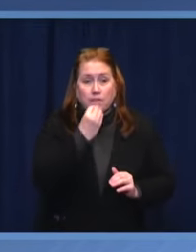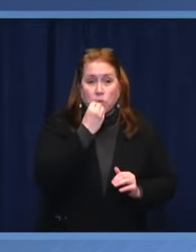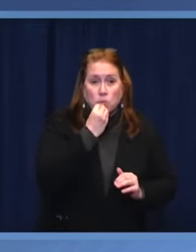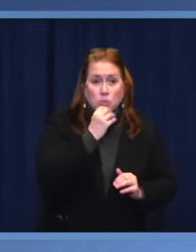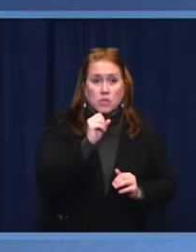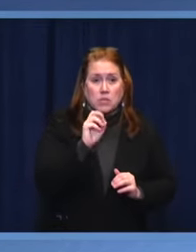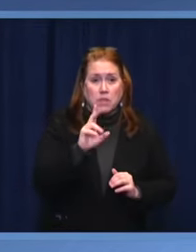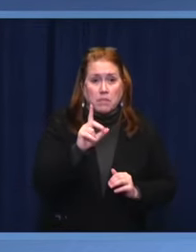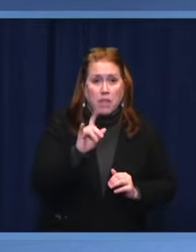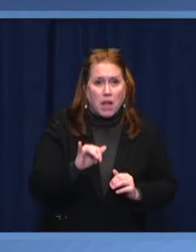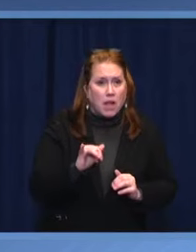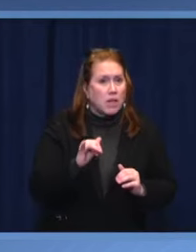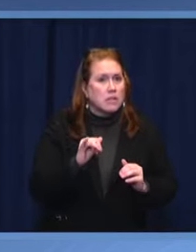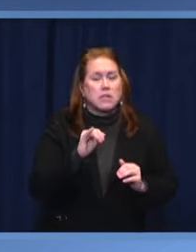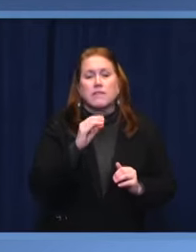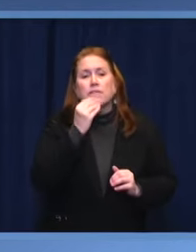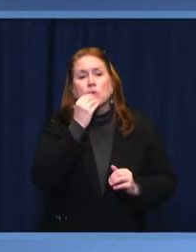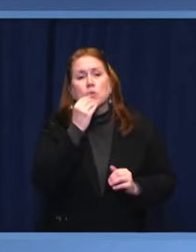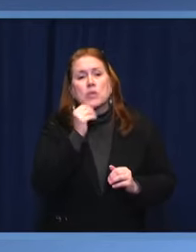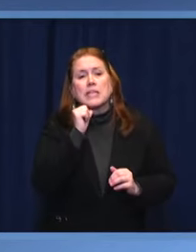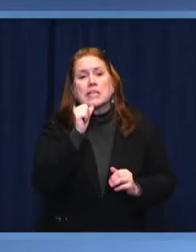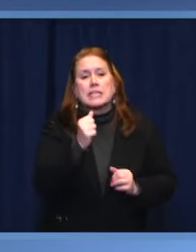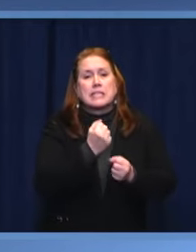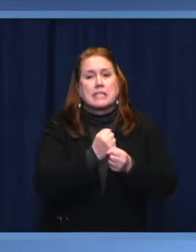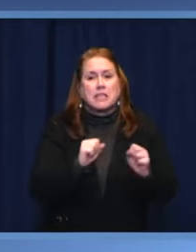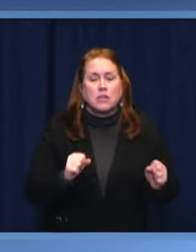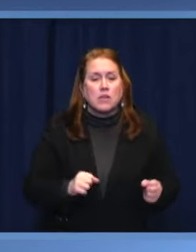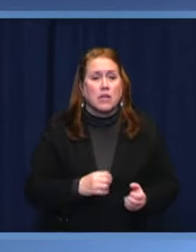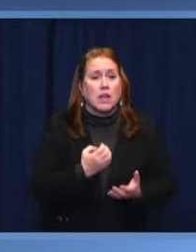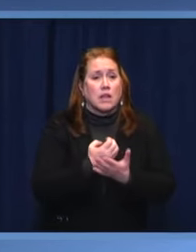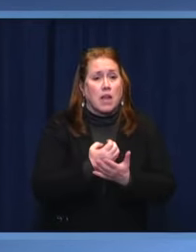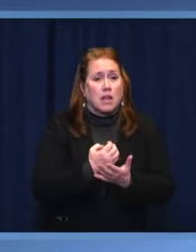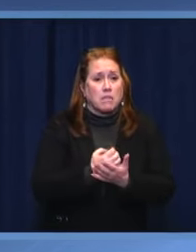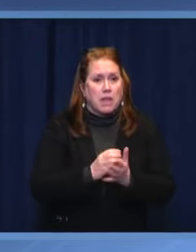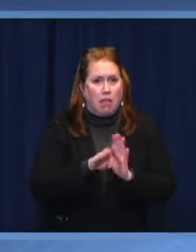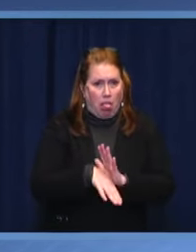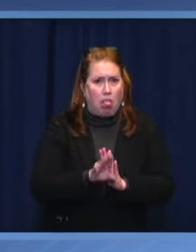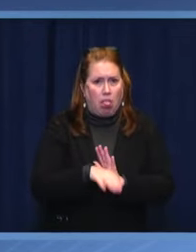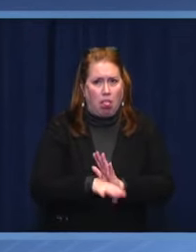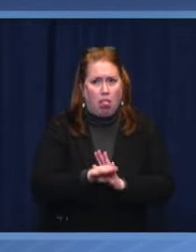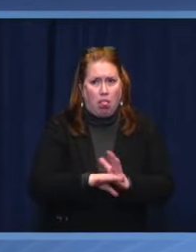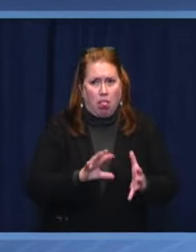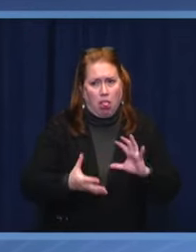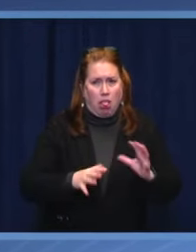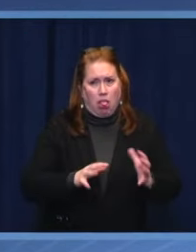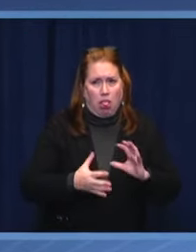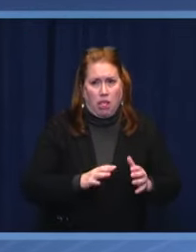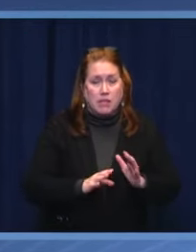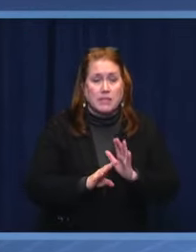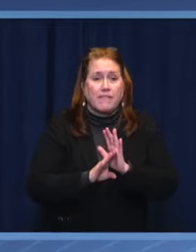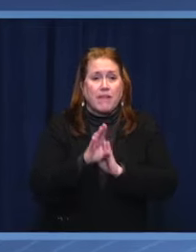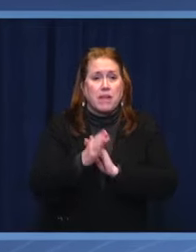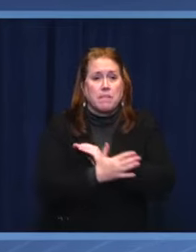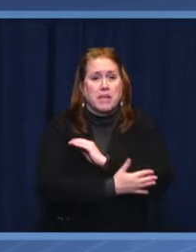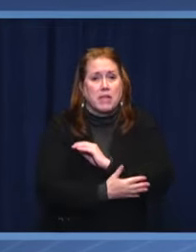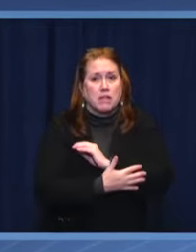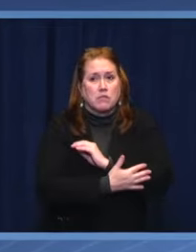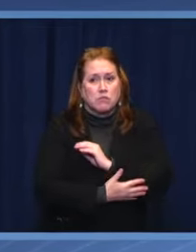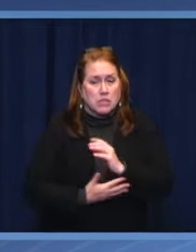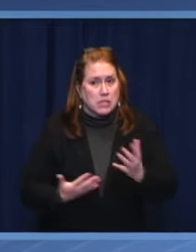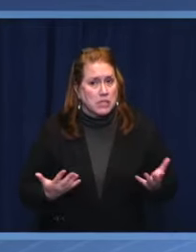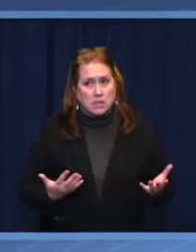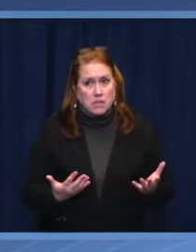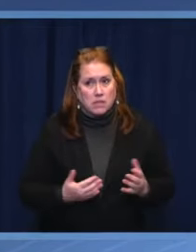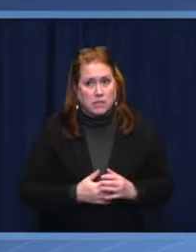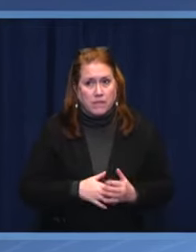serious effects on economies, particularly in developing countries. In the face of